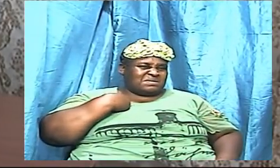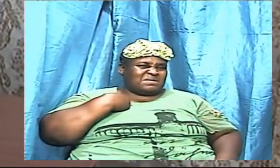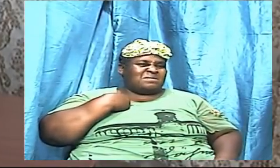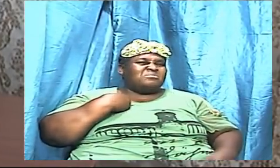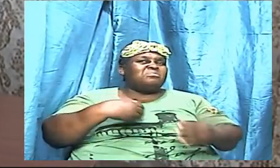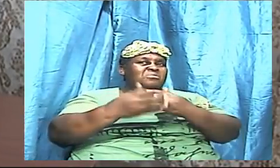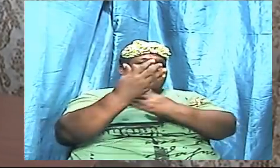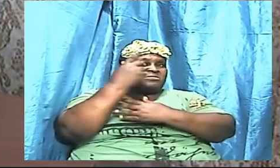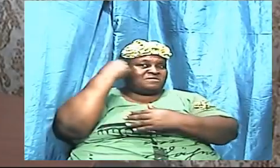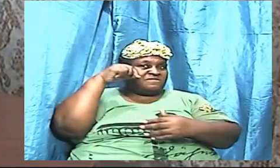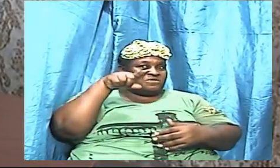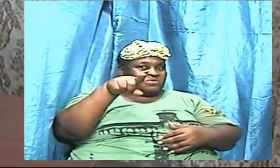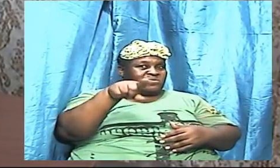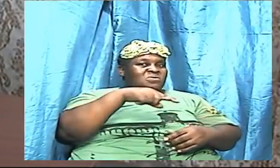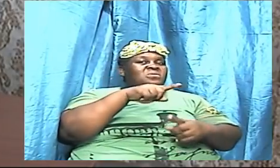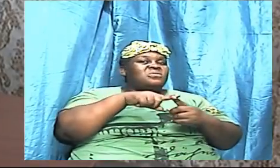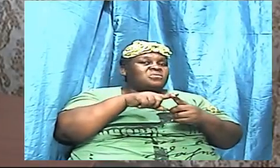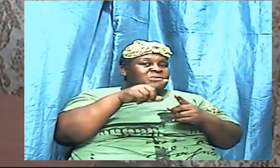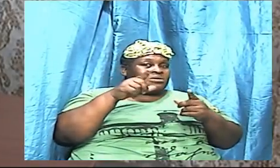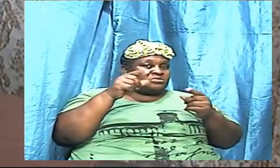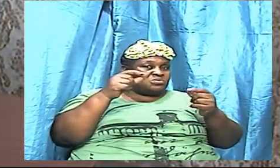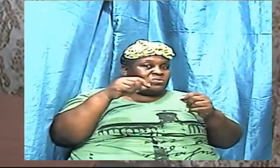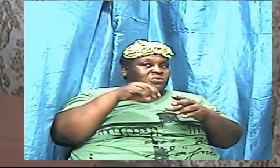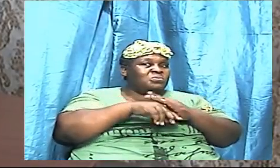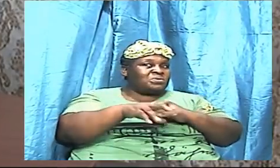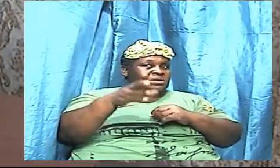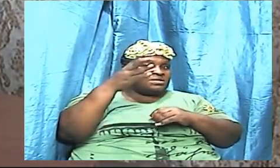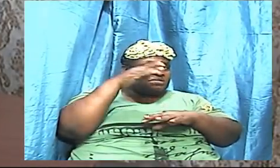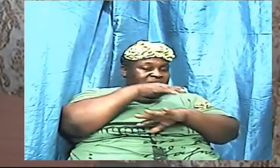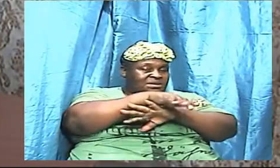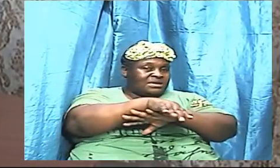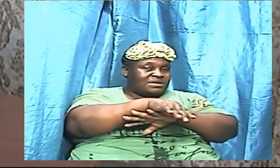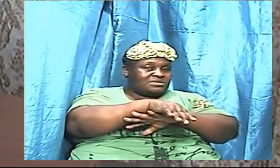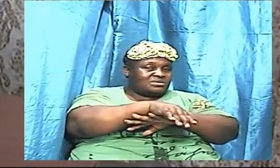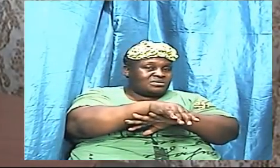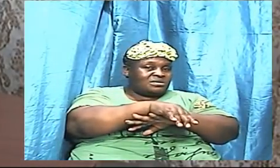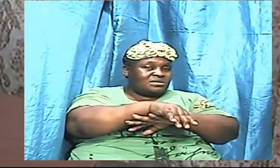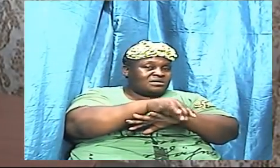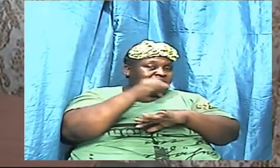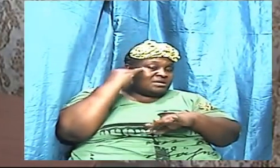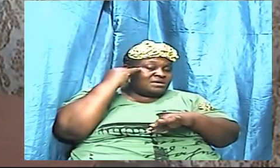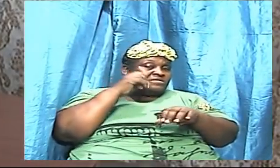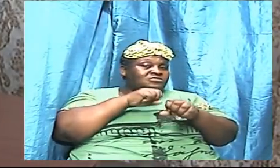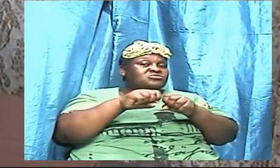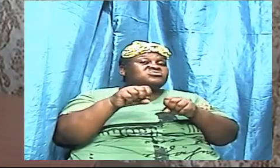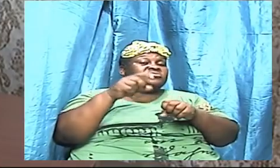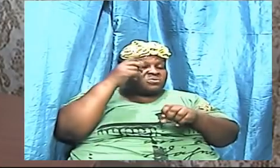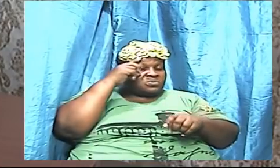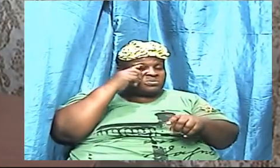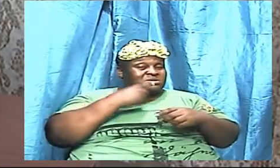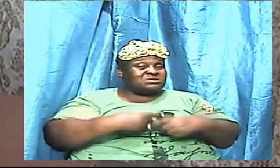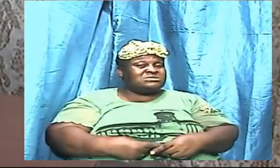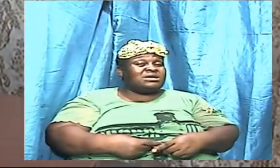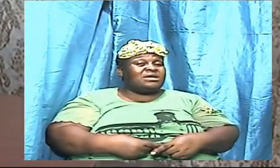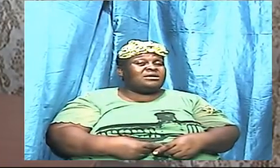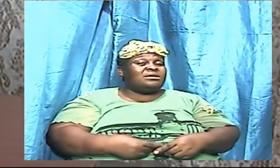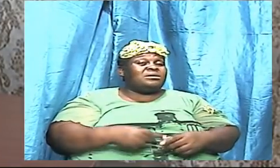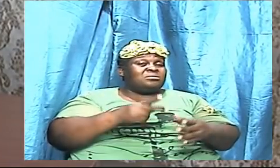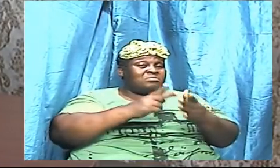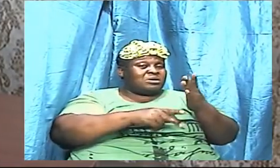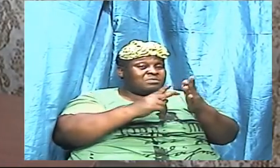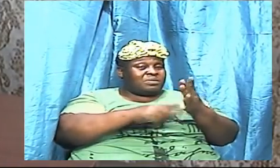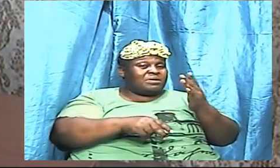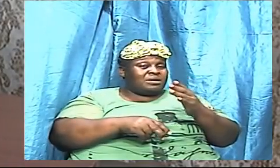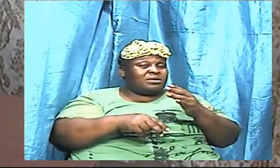when we are going to do it in the night and if you so desire I want to be a part of it so that we read the thing together